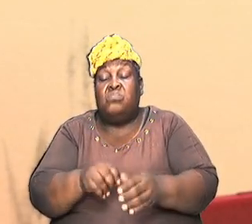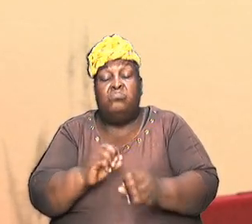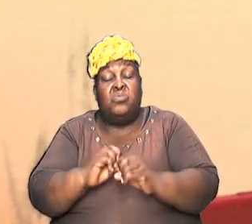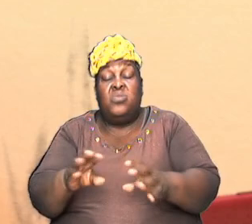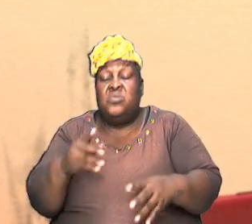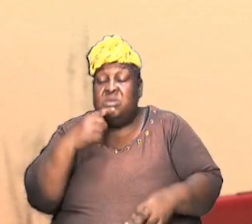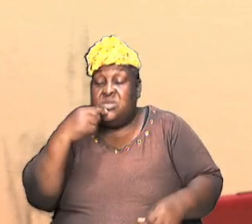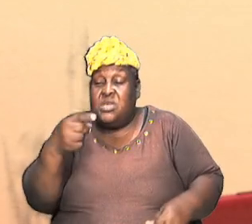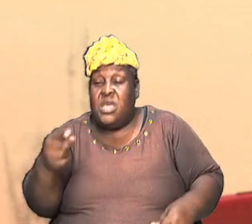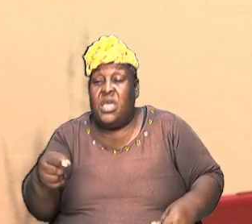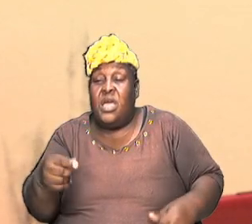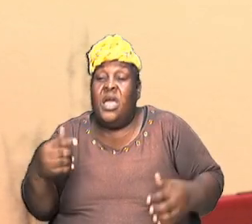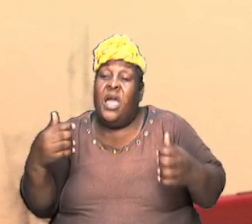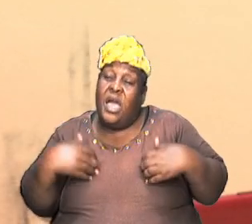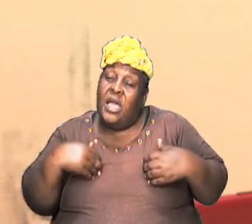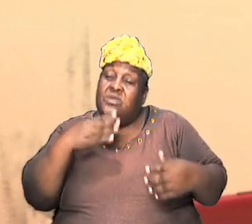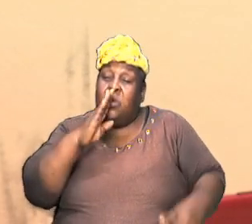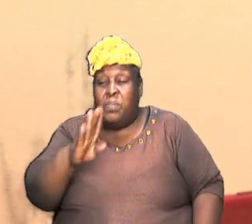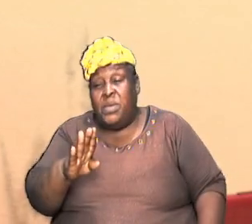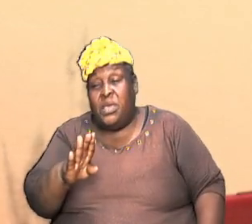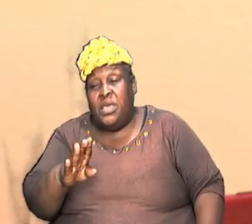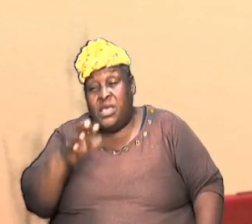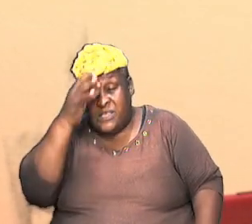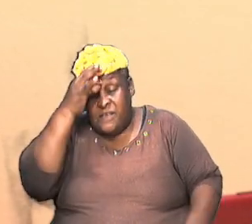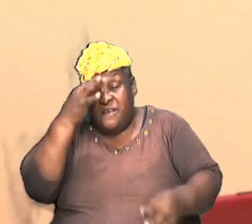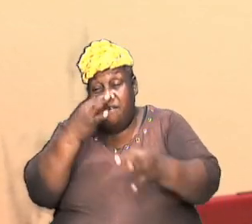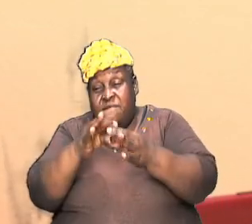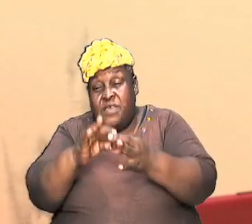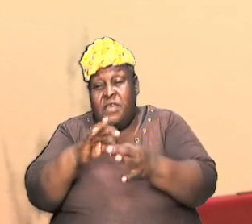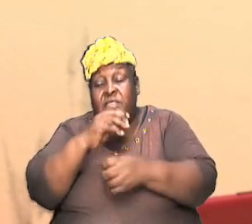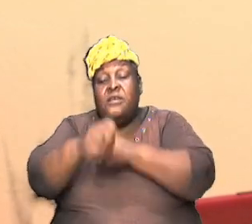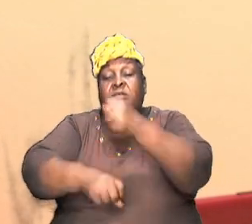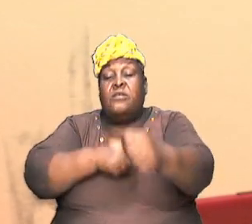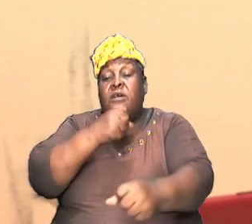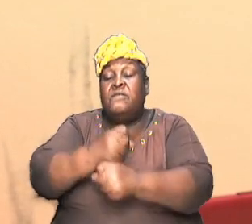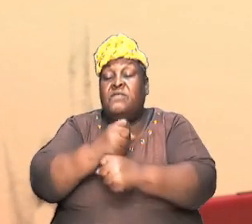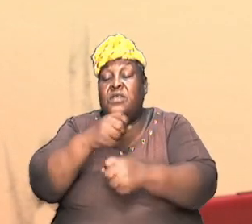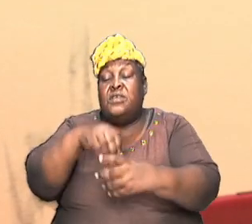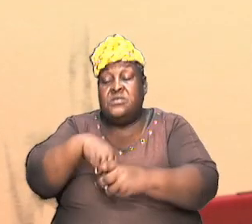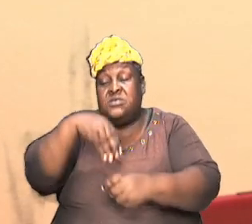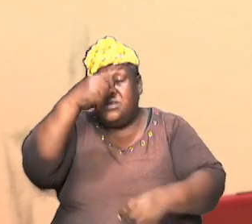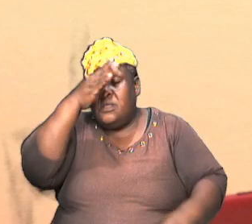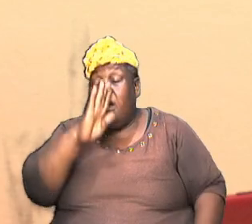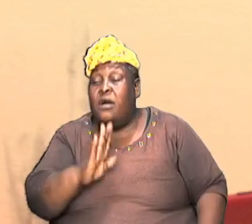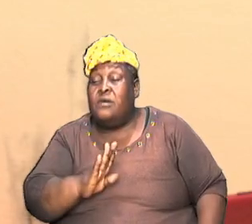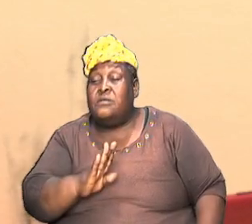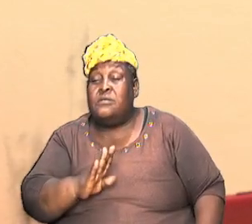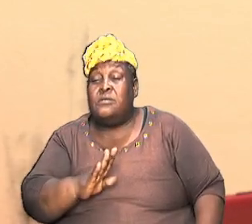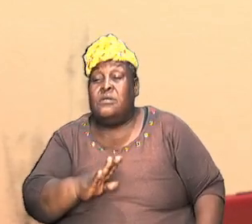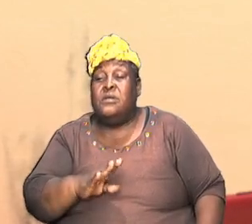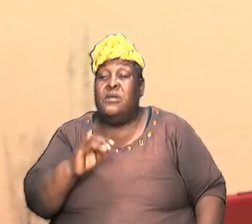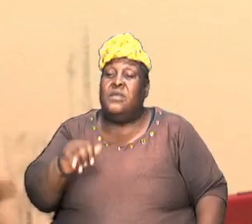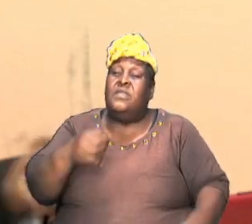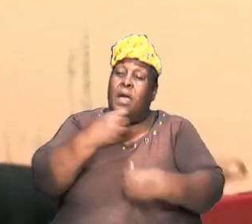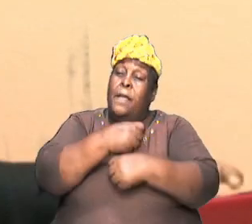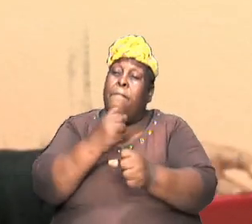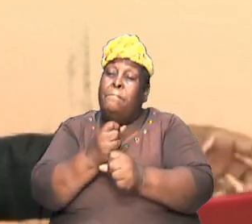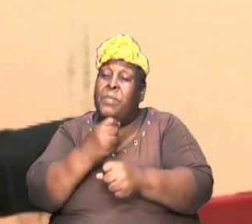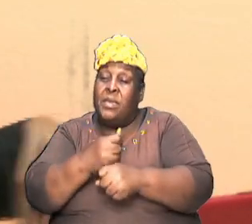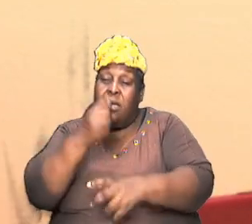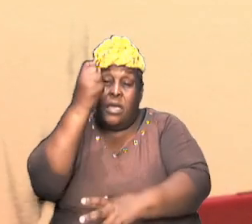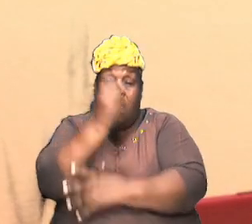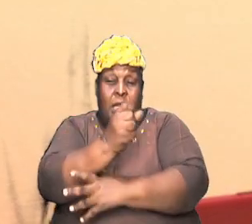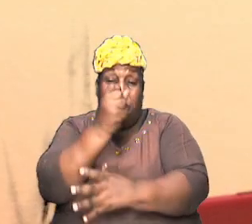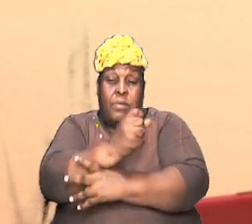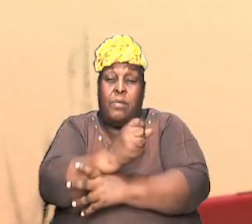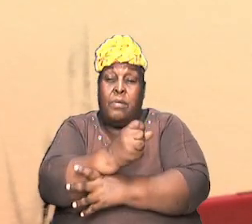it had to be his faith and confidence in God that allowed him to get up with